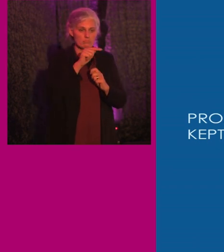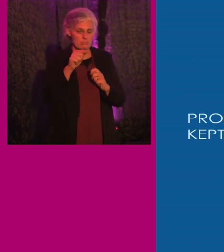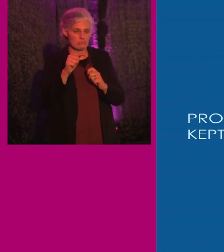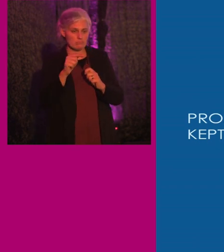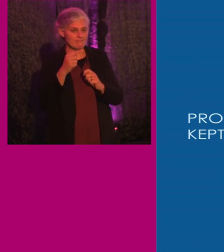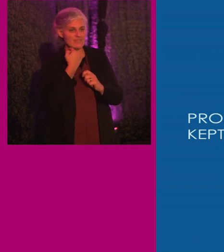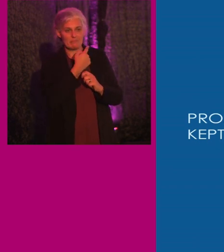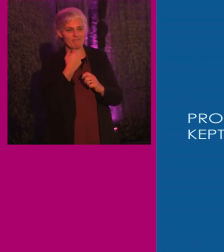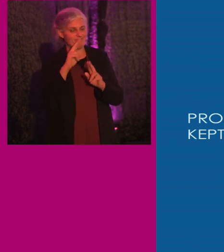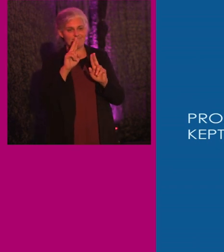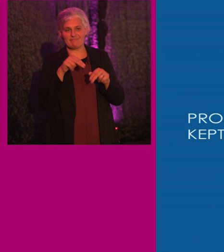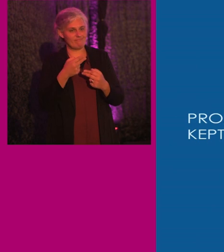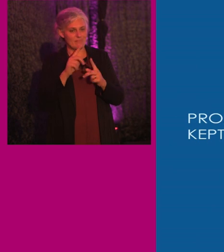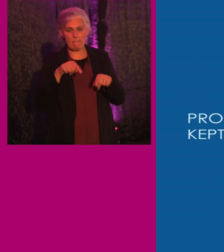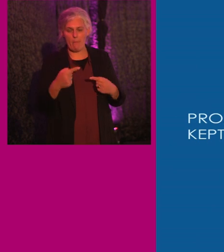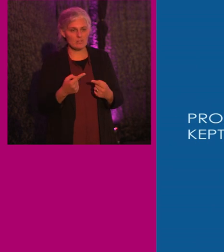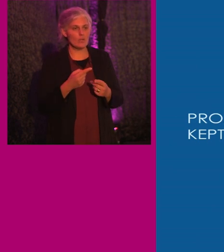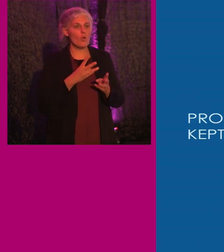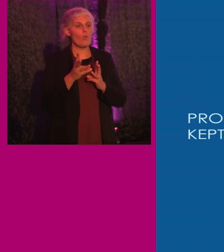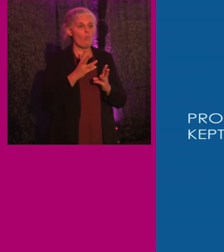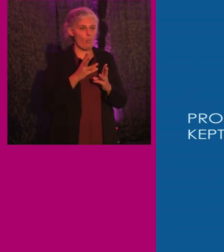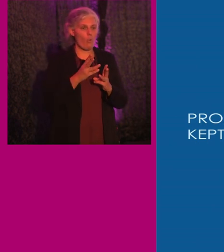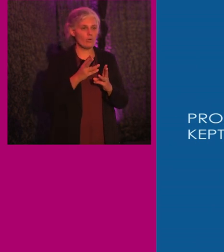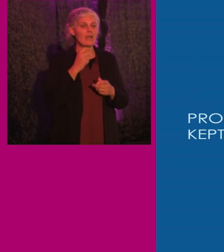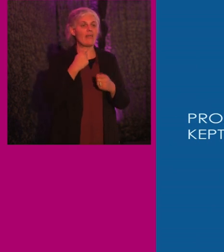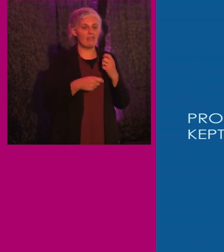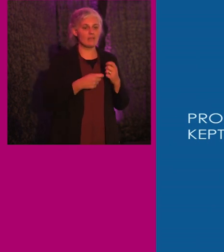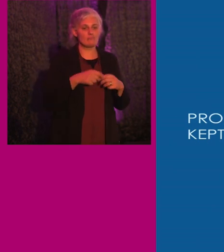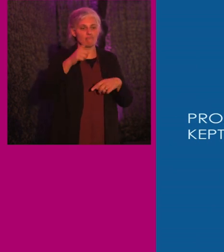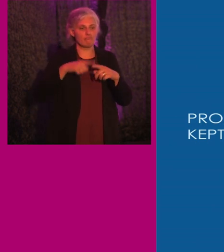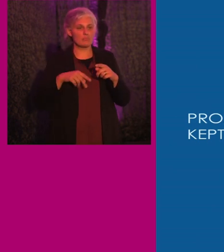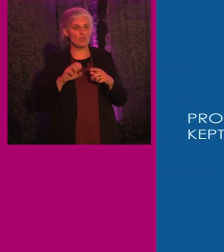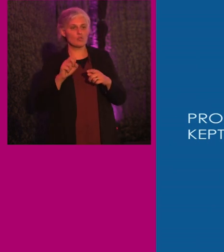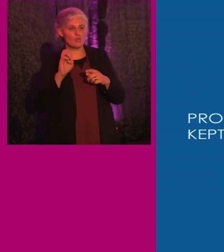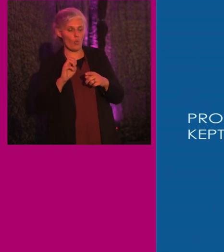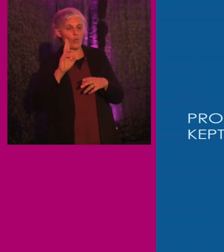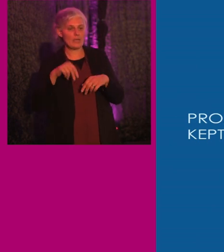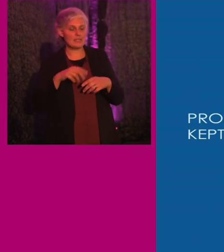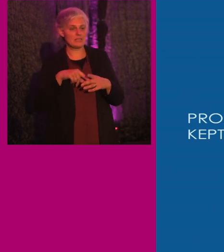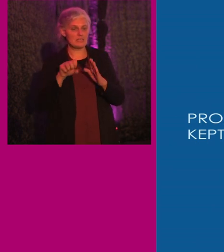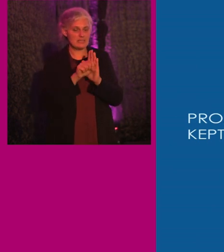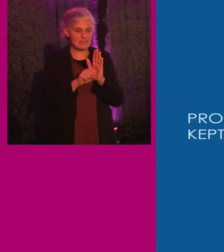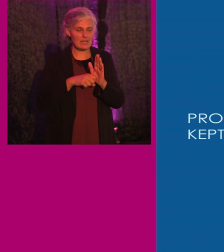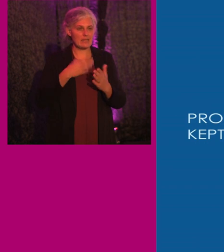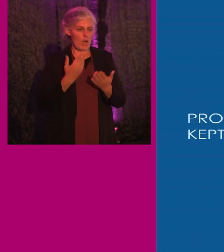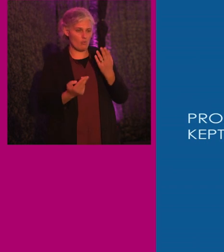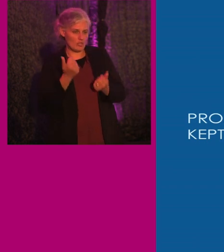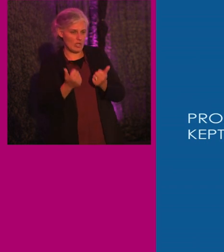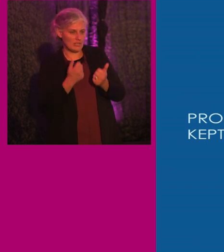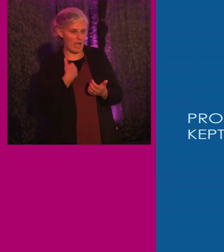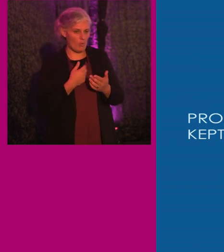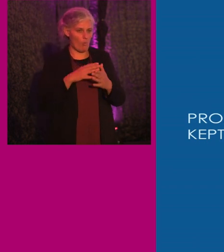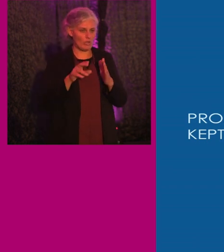simply not possible. Uber and Lyft have been sued in several states challenging the ride-sharing services failure